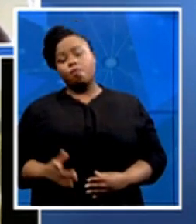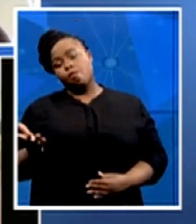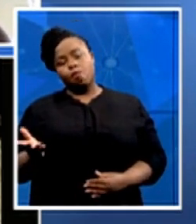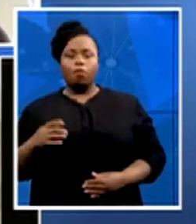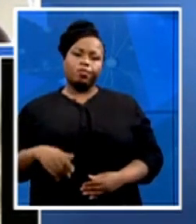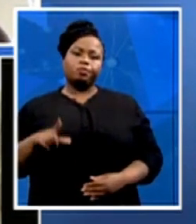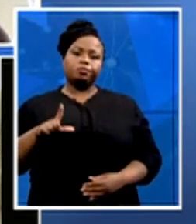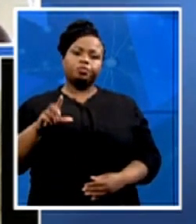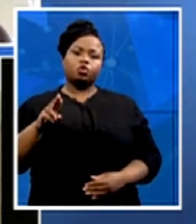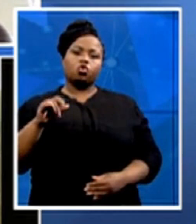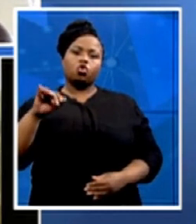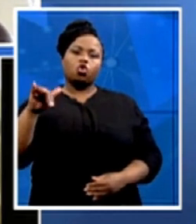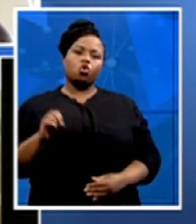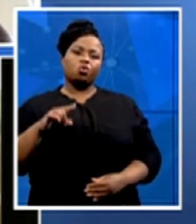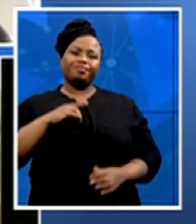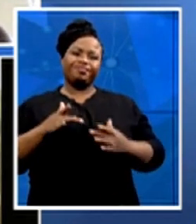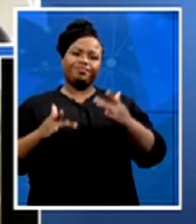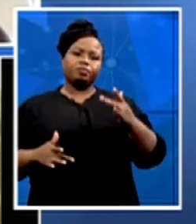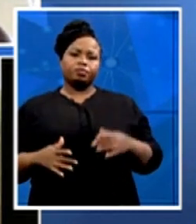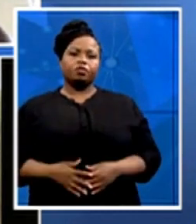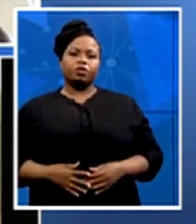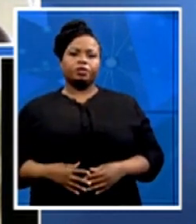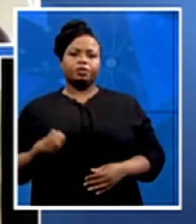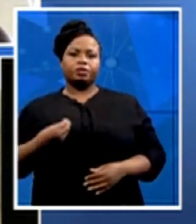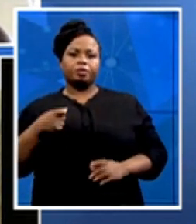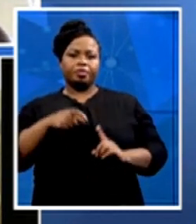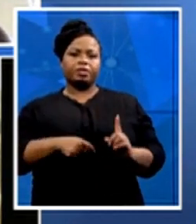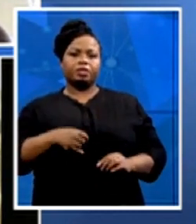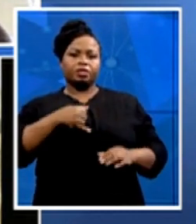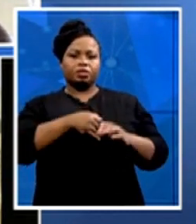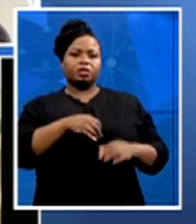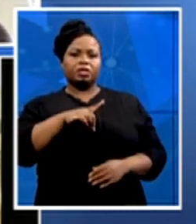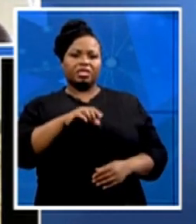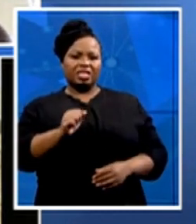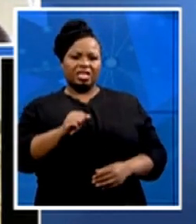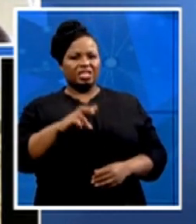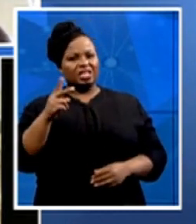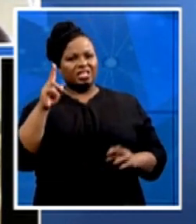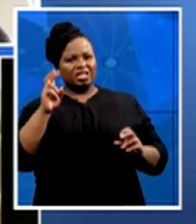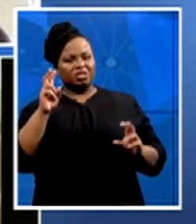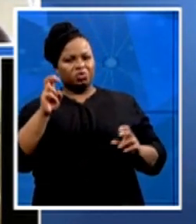person is within the Democratic Alliance, what issues are they, national issues are they pursuing?